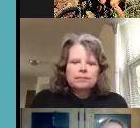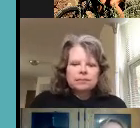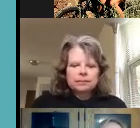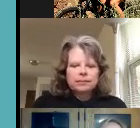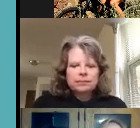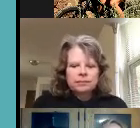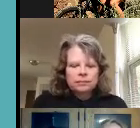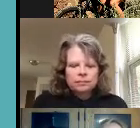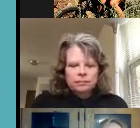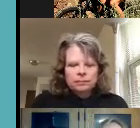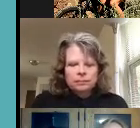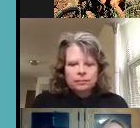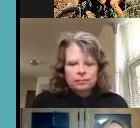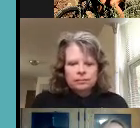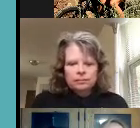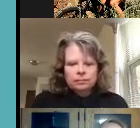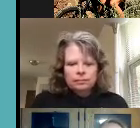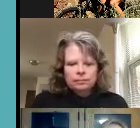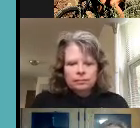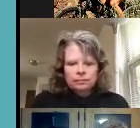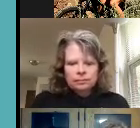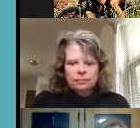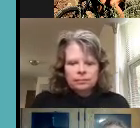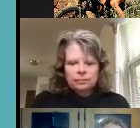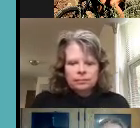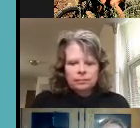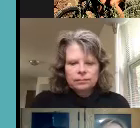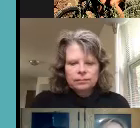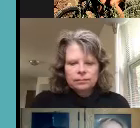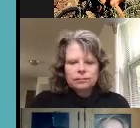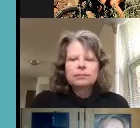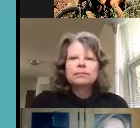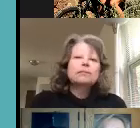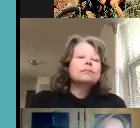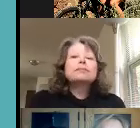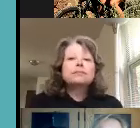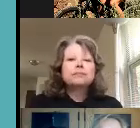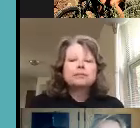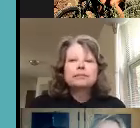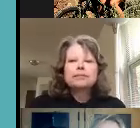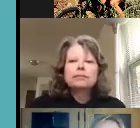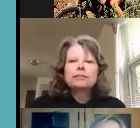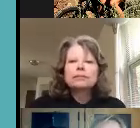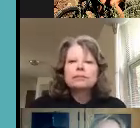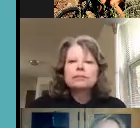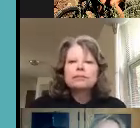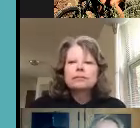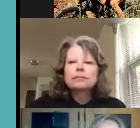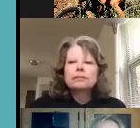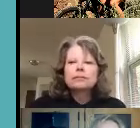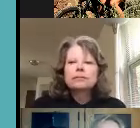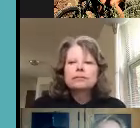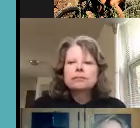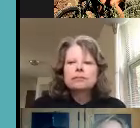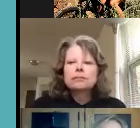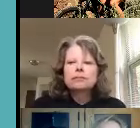and he wants to use a phone the obvious solution for any deaf individual for most deaf individuals is